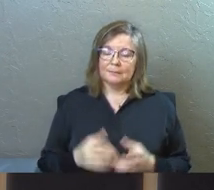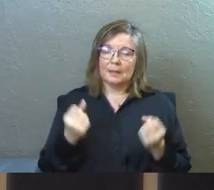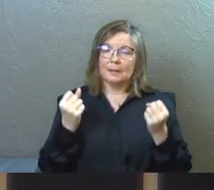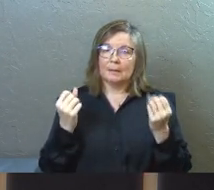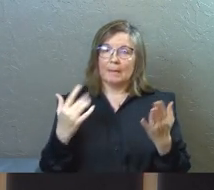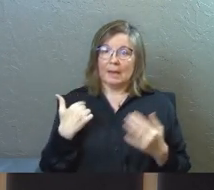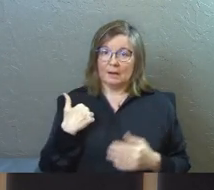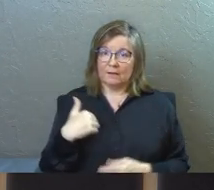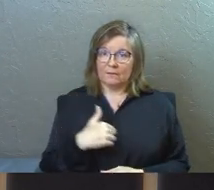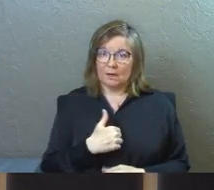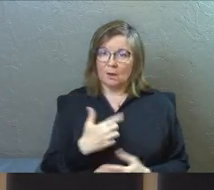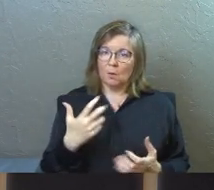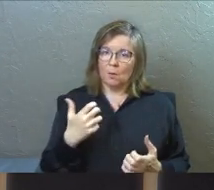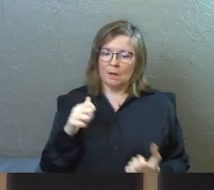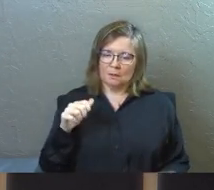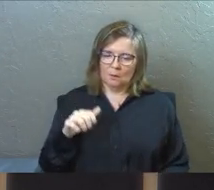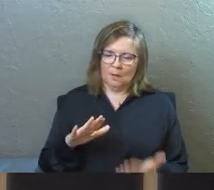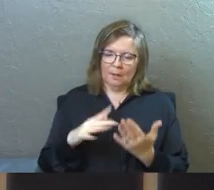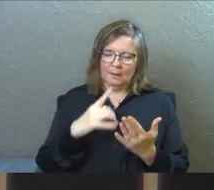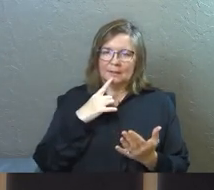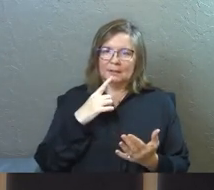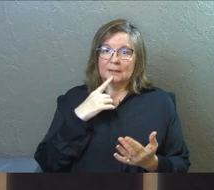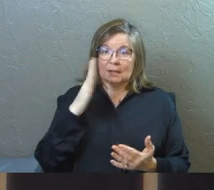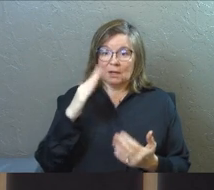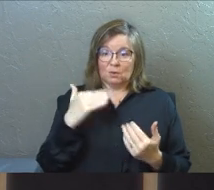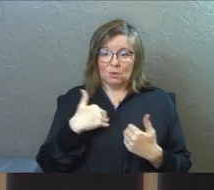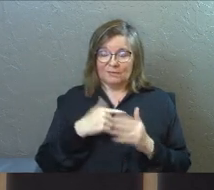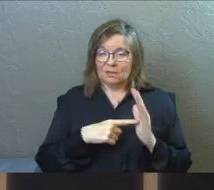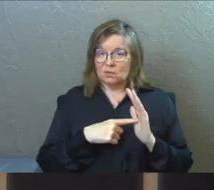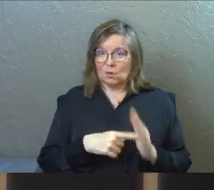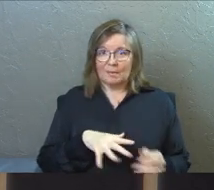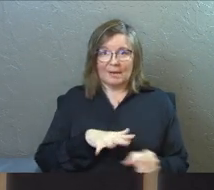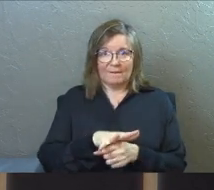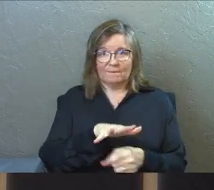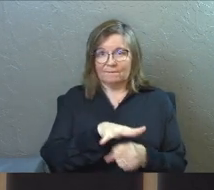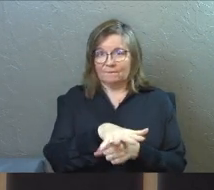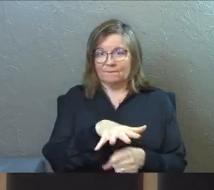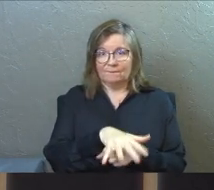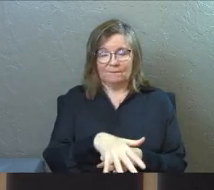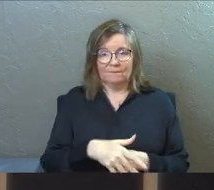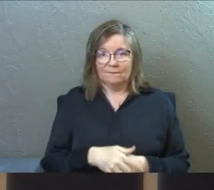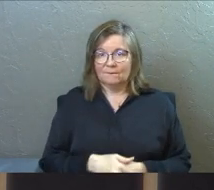Many of us want to come and say, God, you haven't shown me enough.